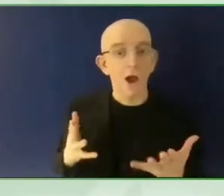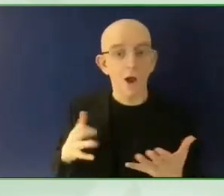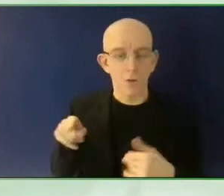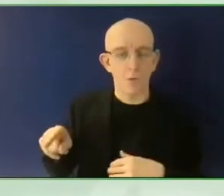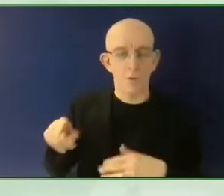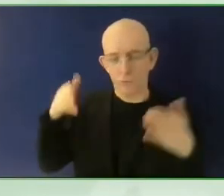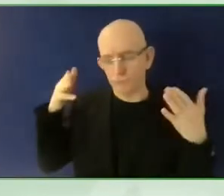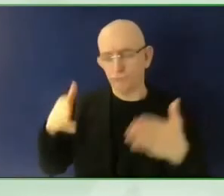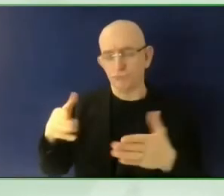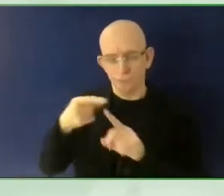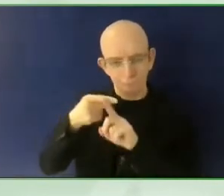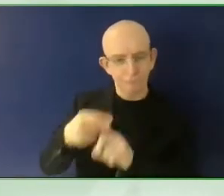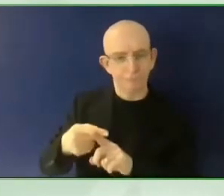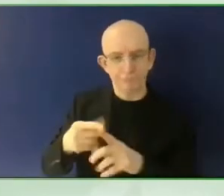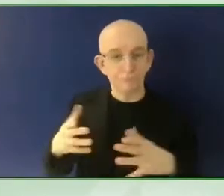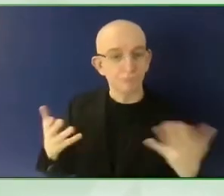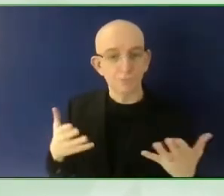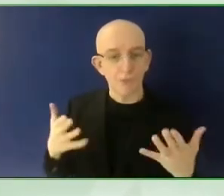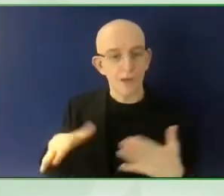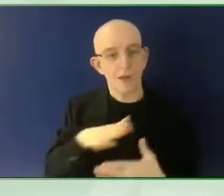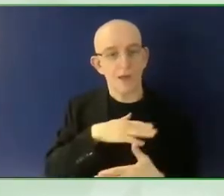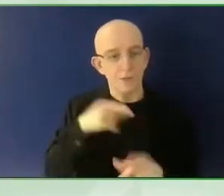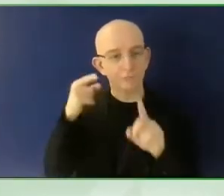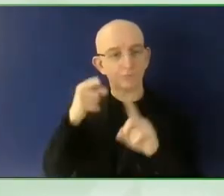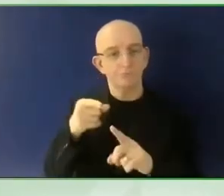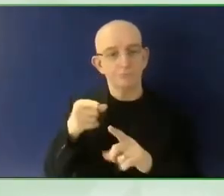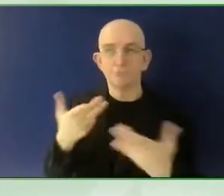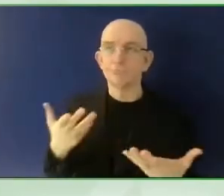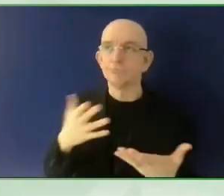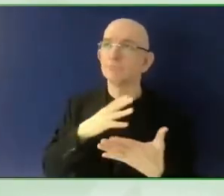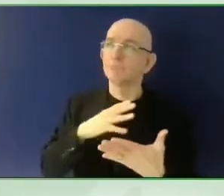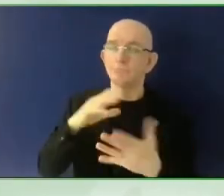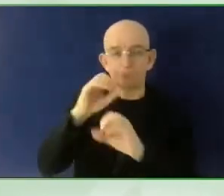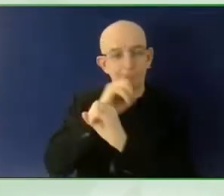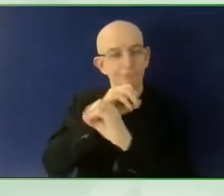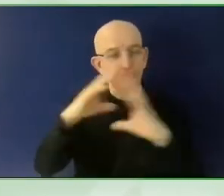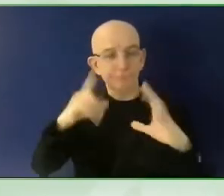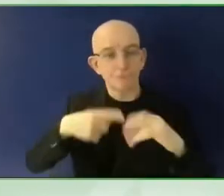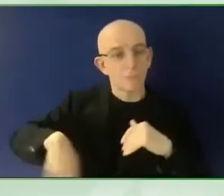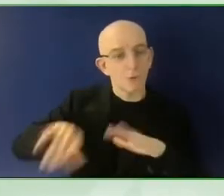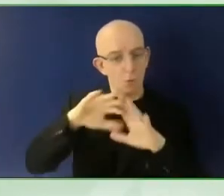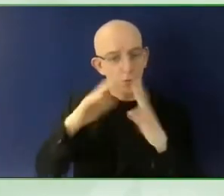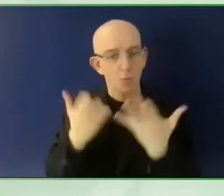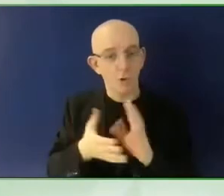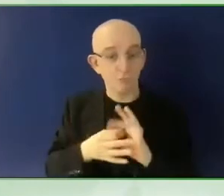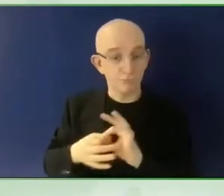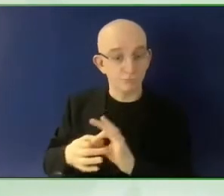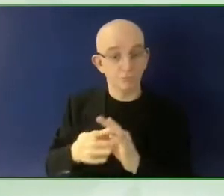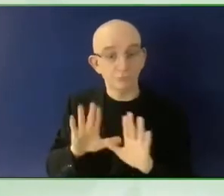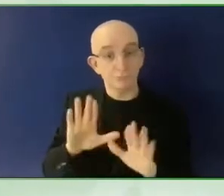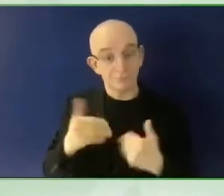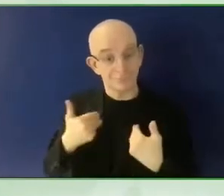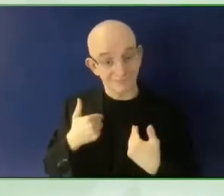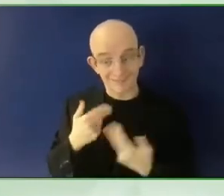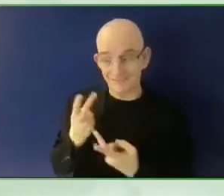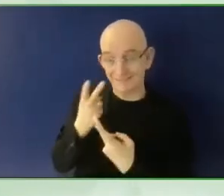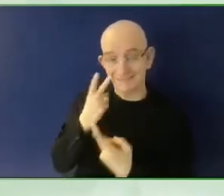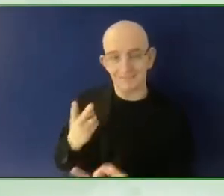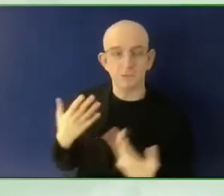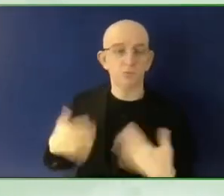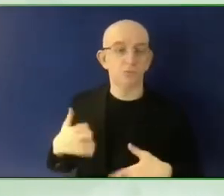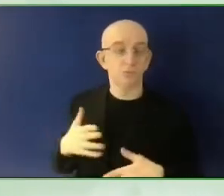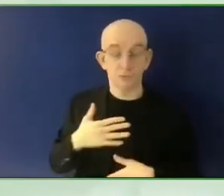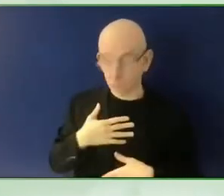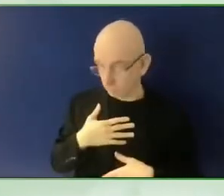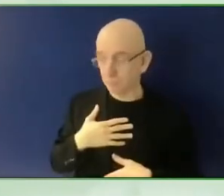you know, this has been a life changing job for me. So, you know, I don't want to use myself as an example,